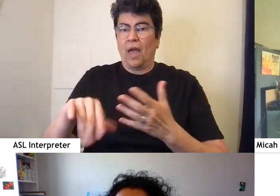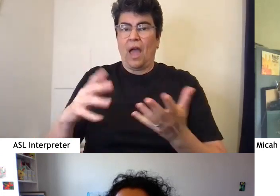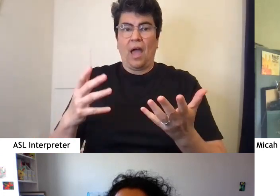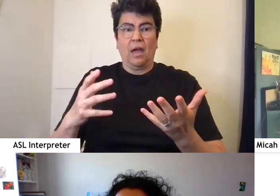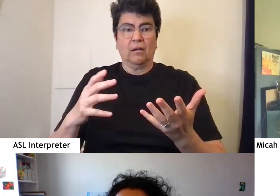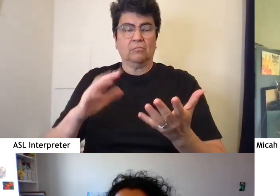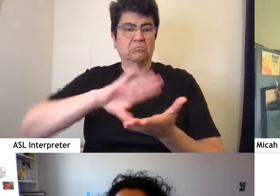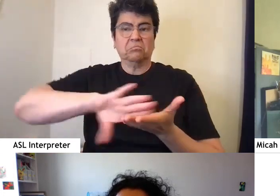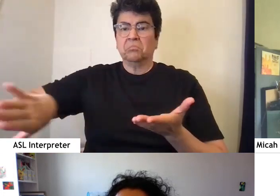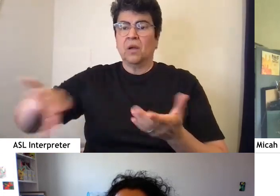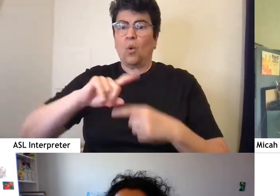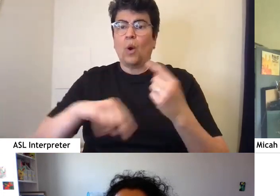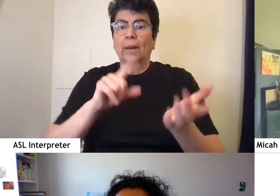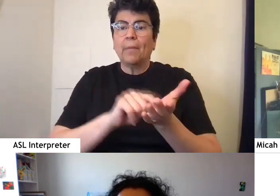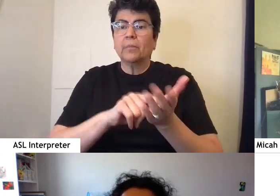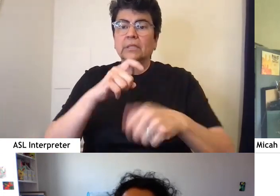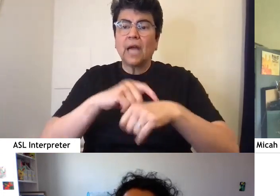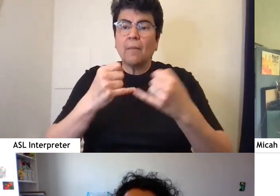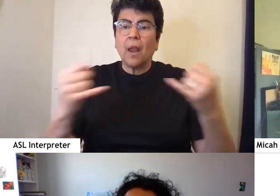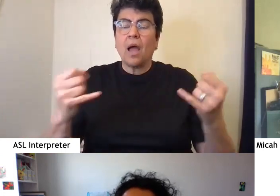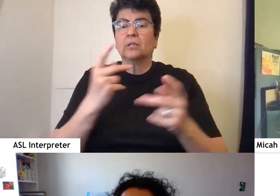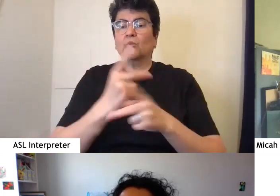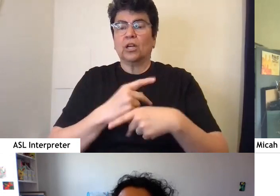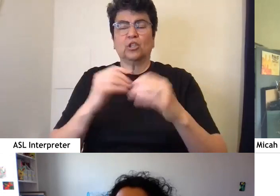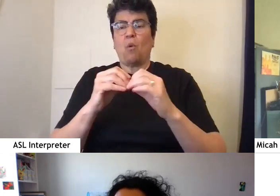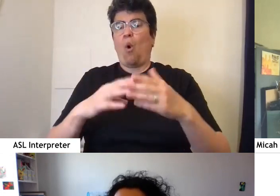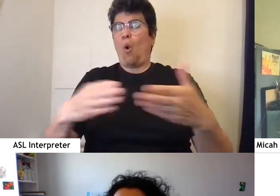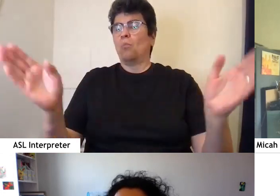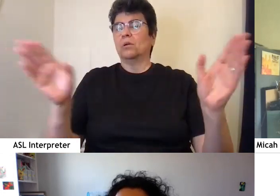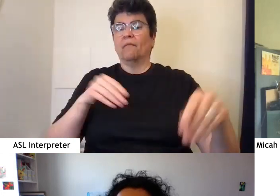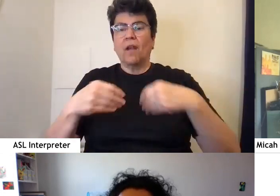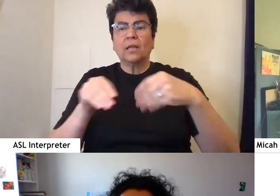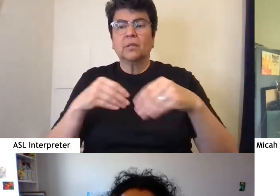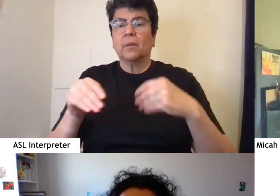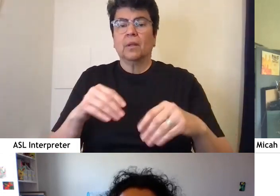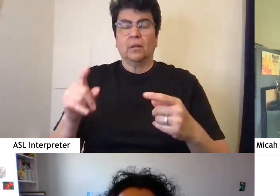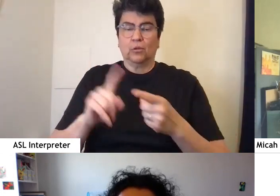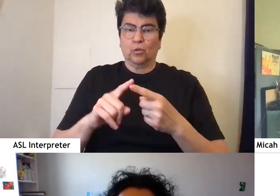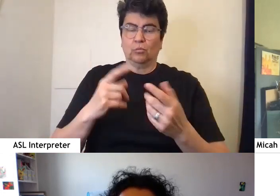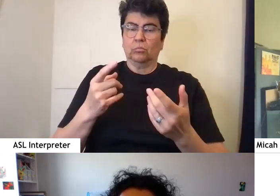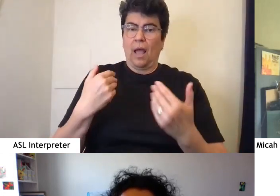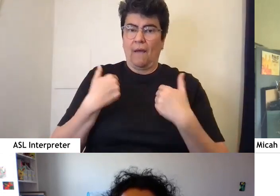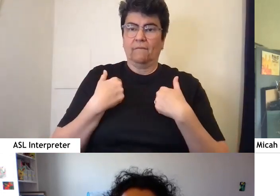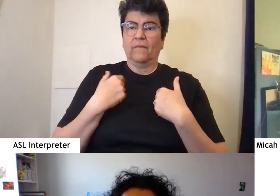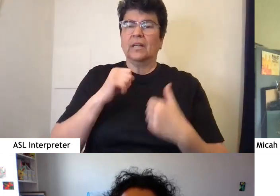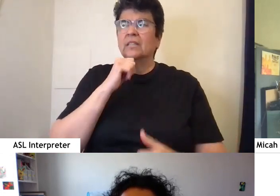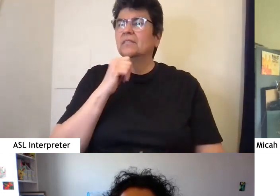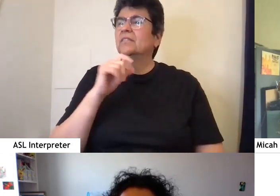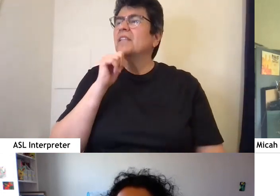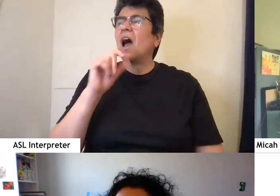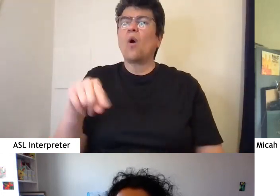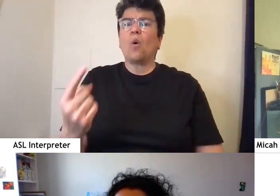publishing timelines and production timelines are much more open and much more flexible to account for not only